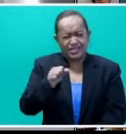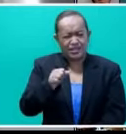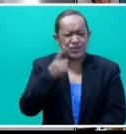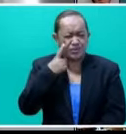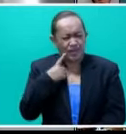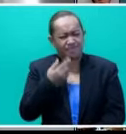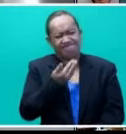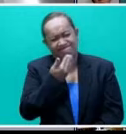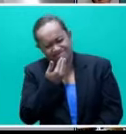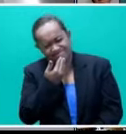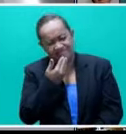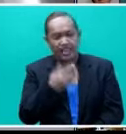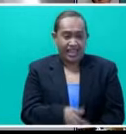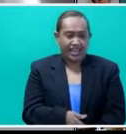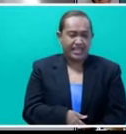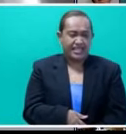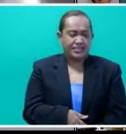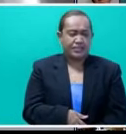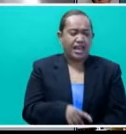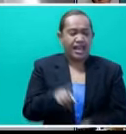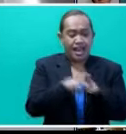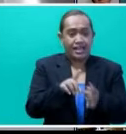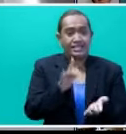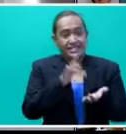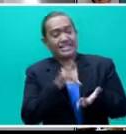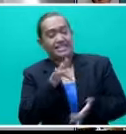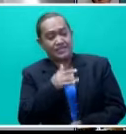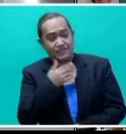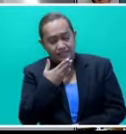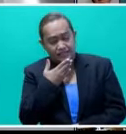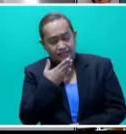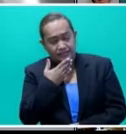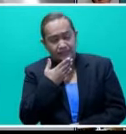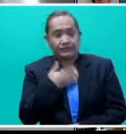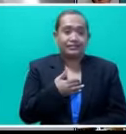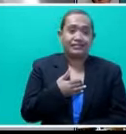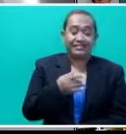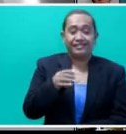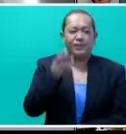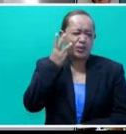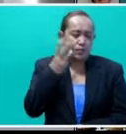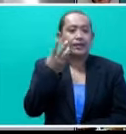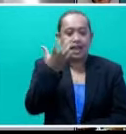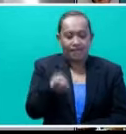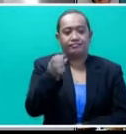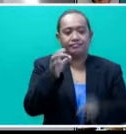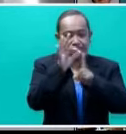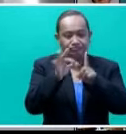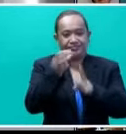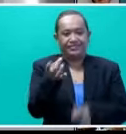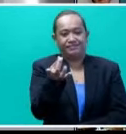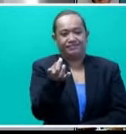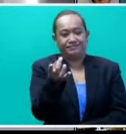social taboo. It's okay. It's normal for a girl to have a menses, as we commonly say. I mean, think about